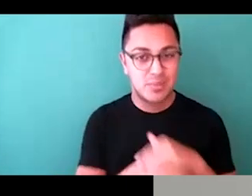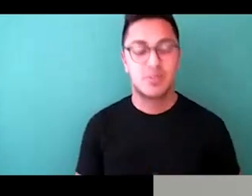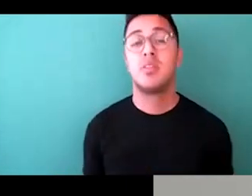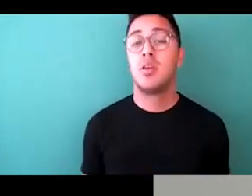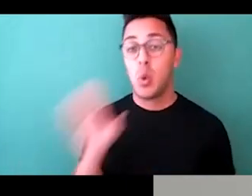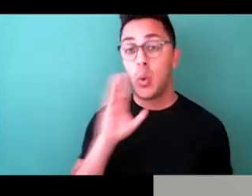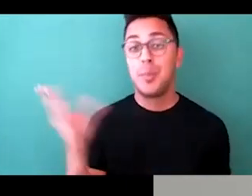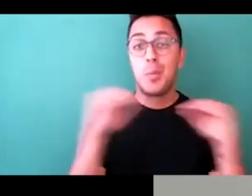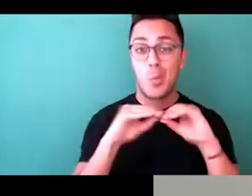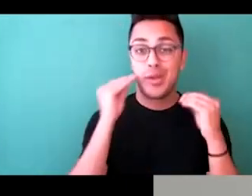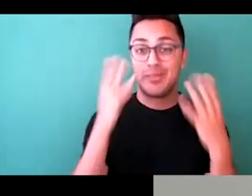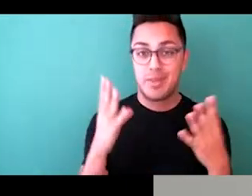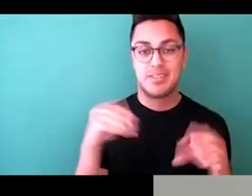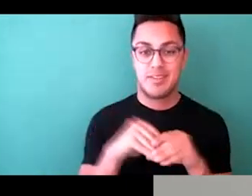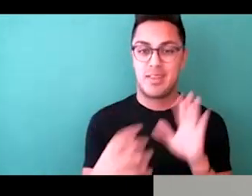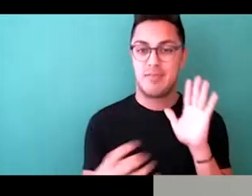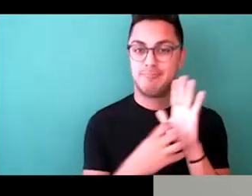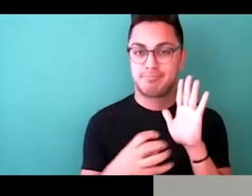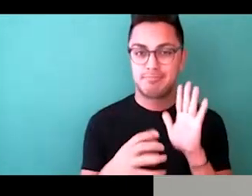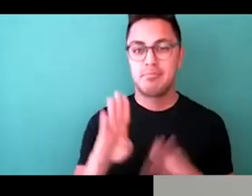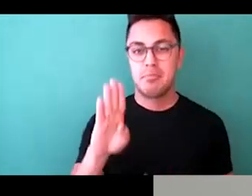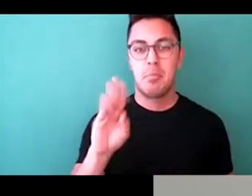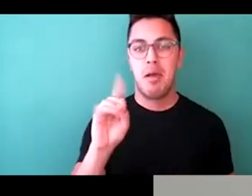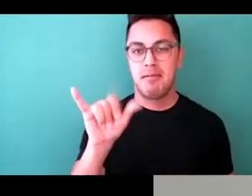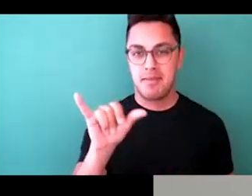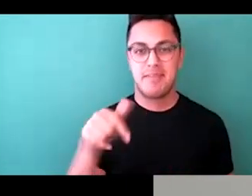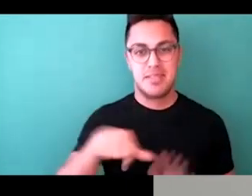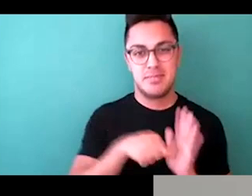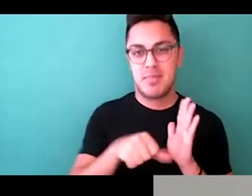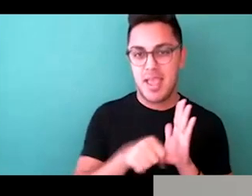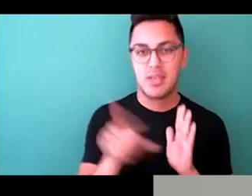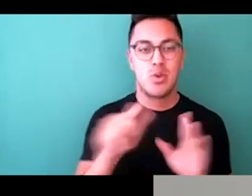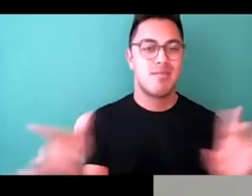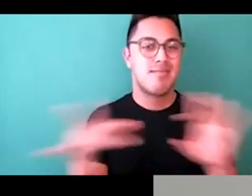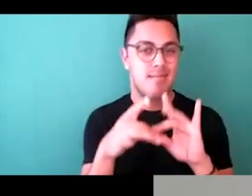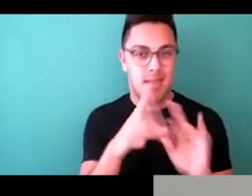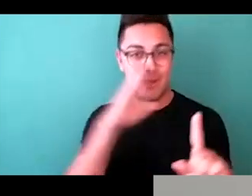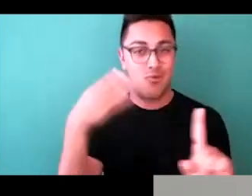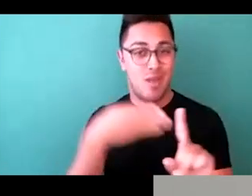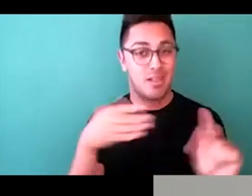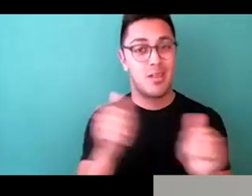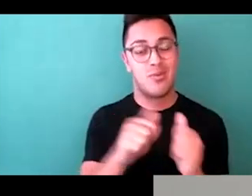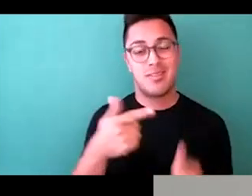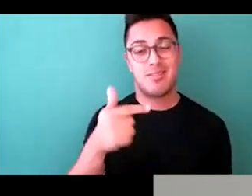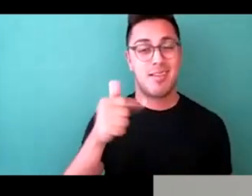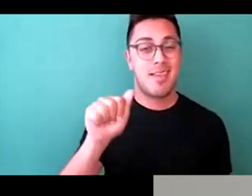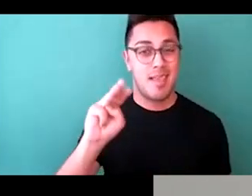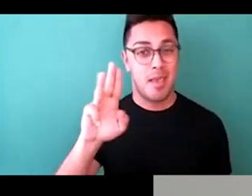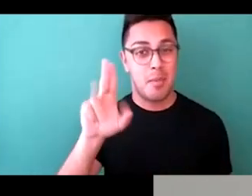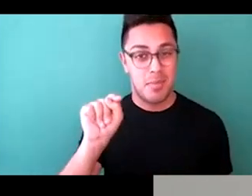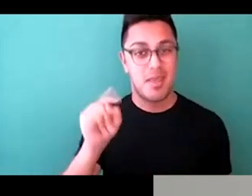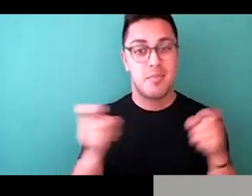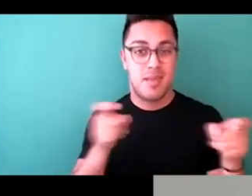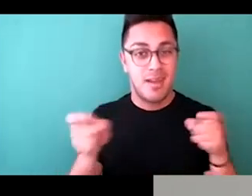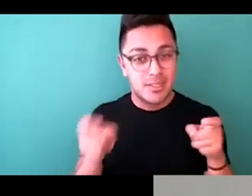body of this page where you can connect directly with Gamut Management to learn more, to take